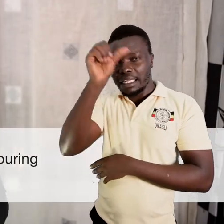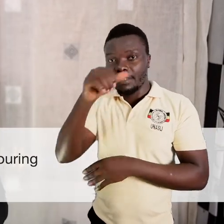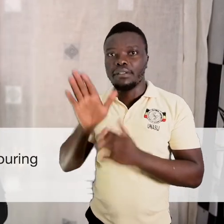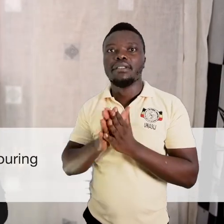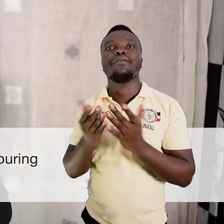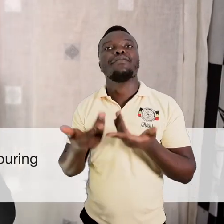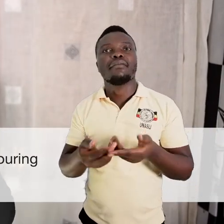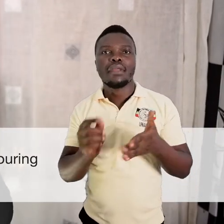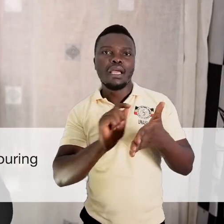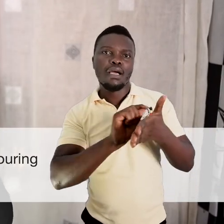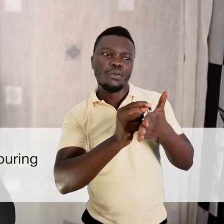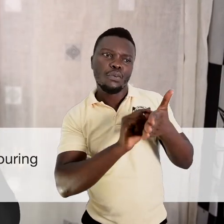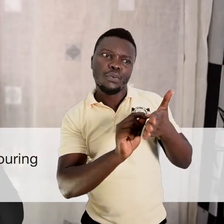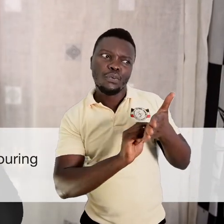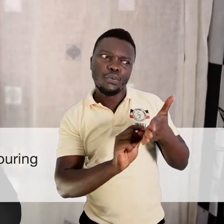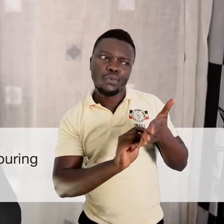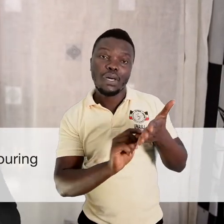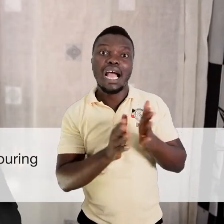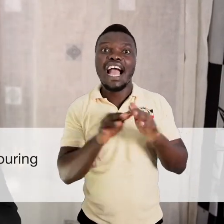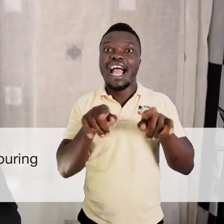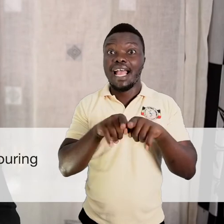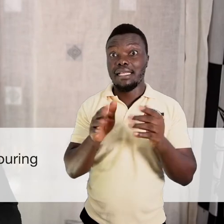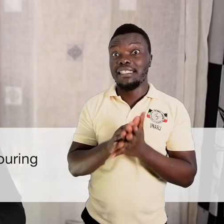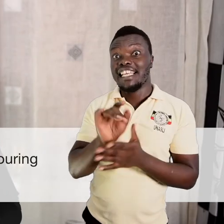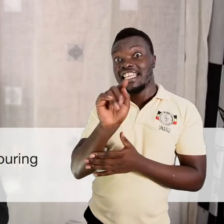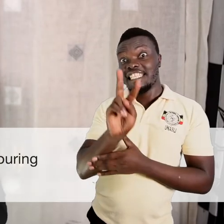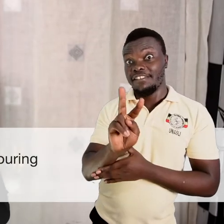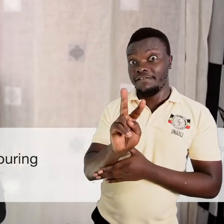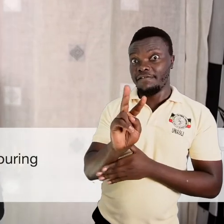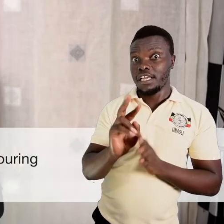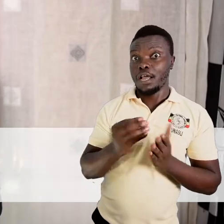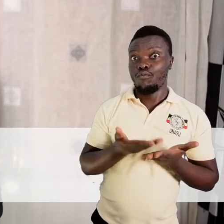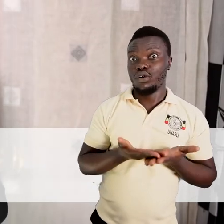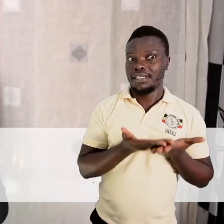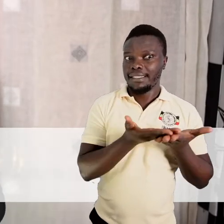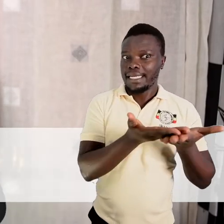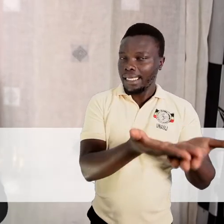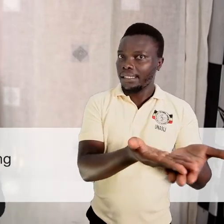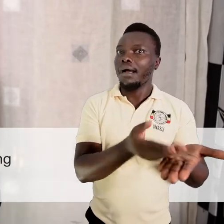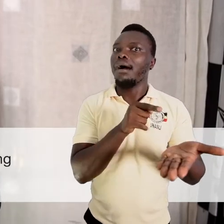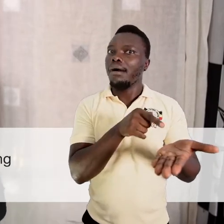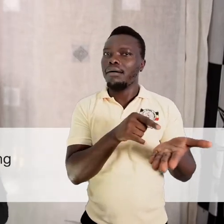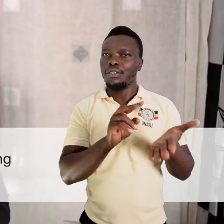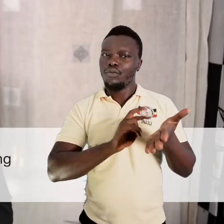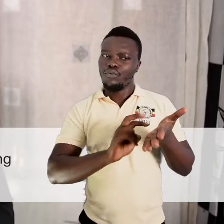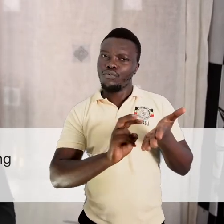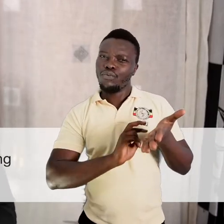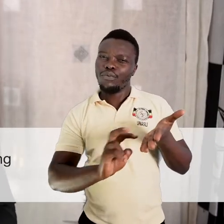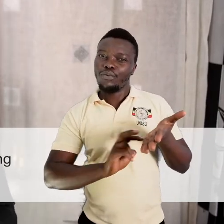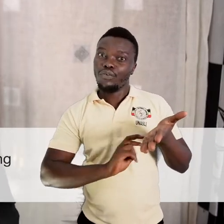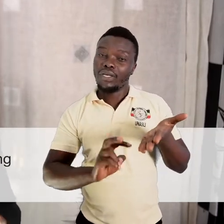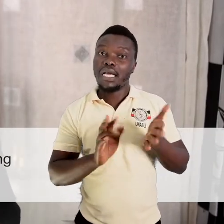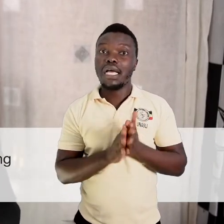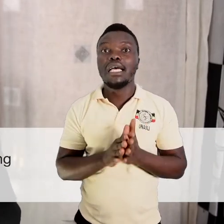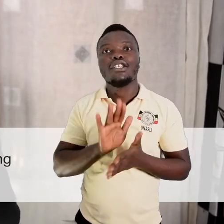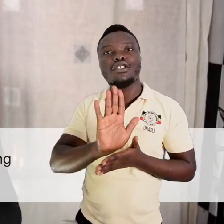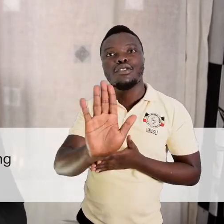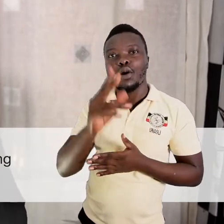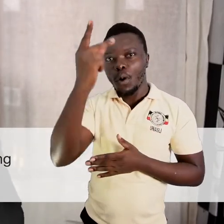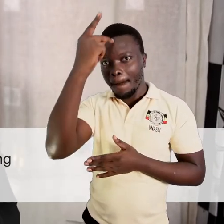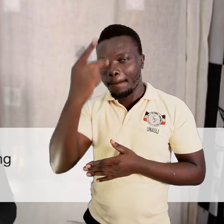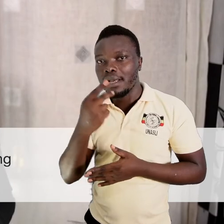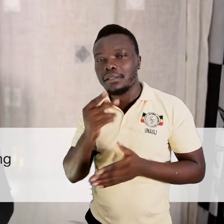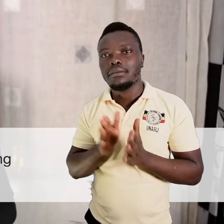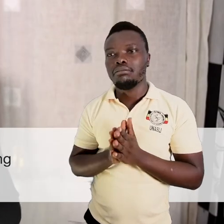report as a TV presentation. And you will read out this presentation to your parents,